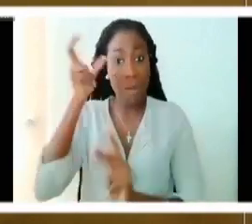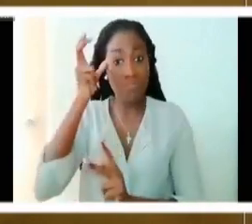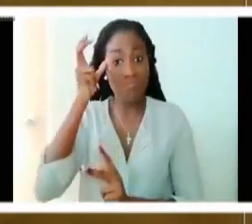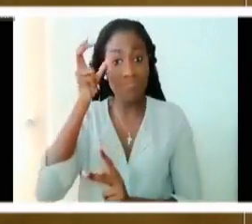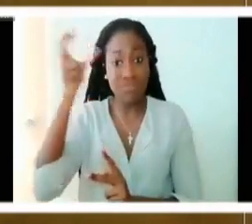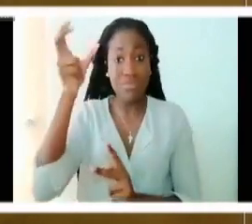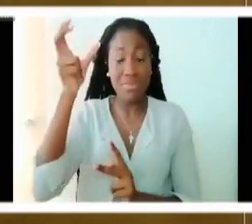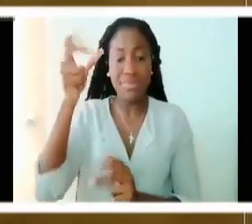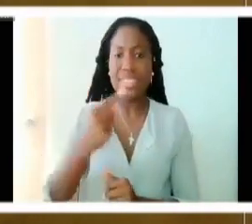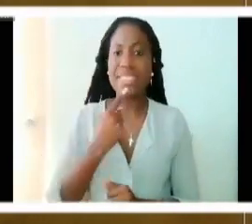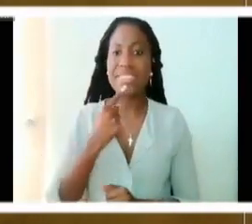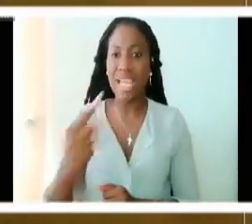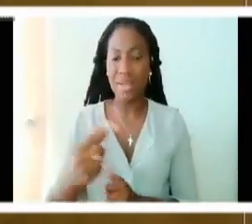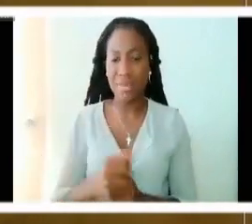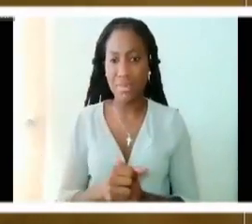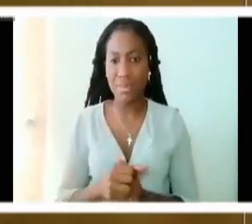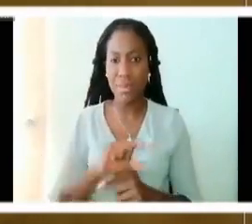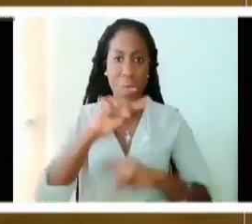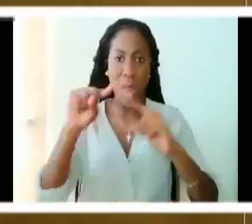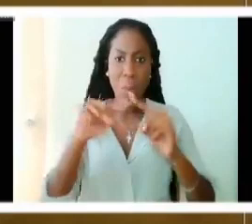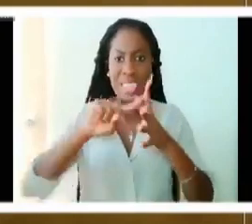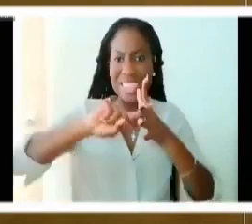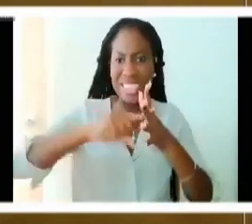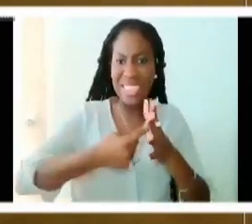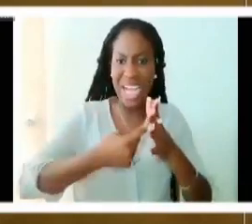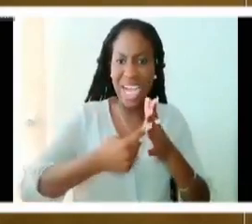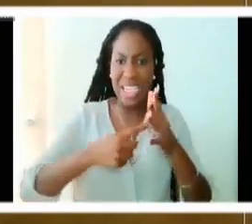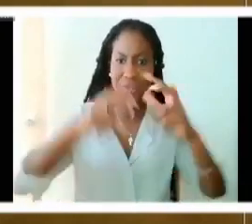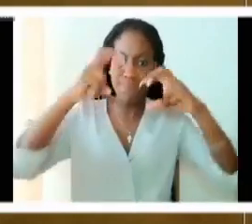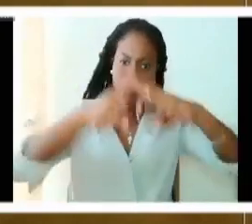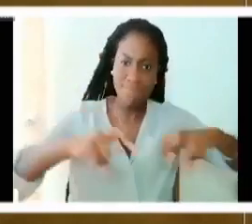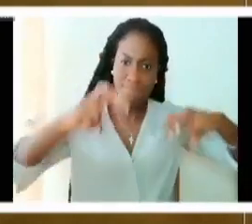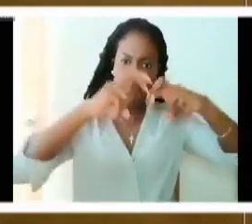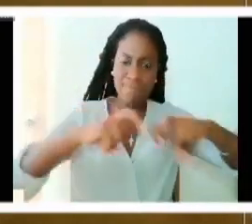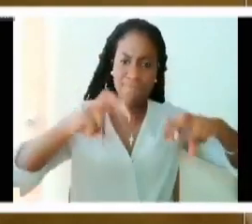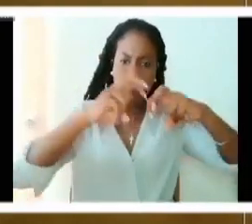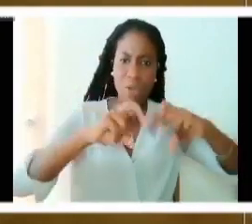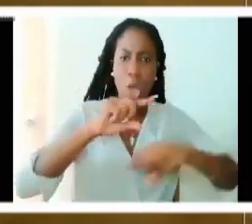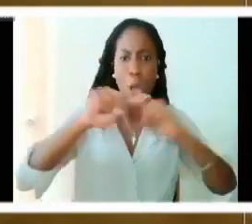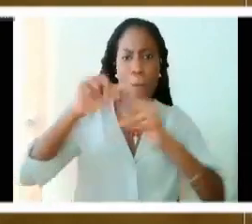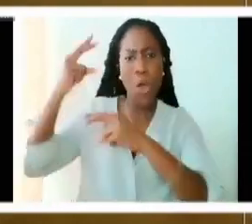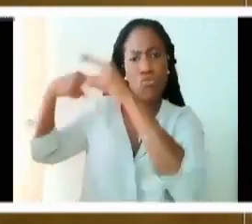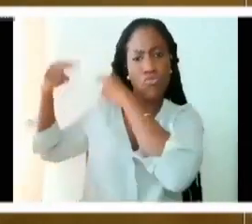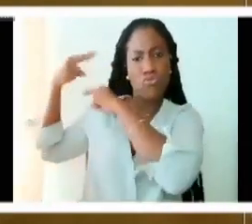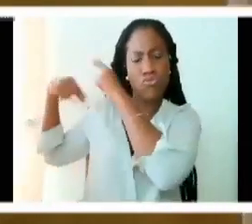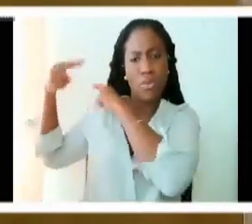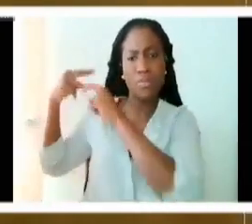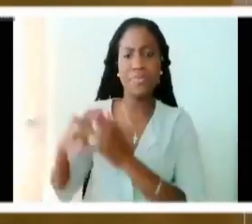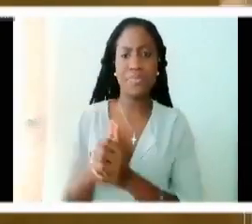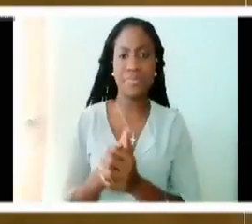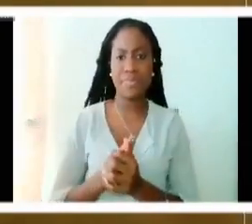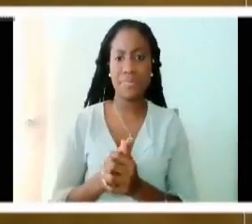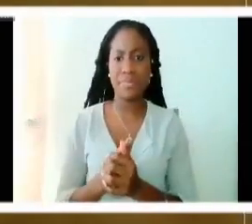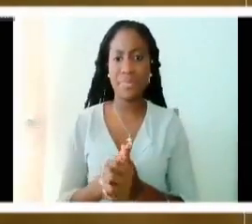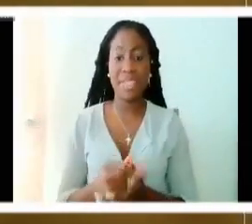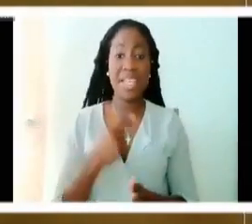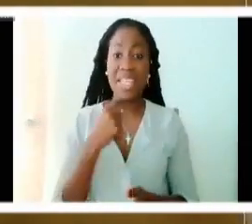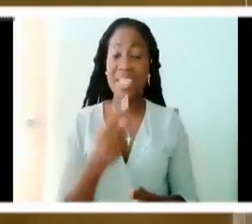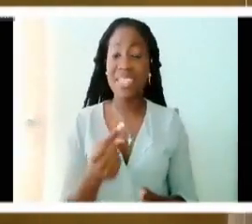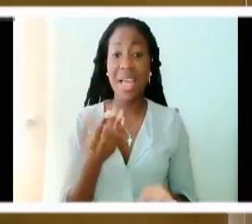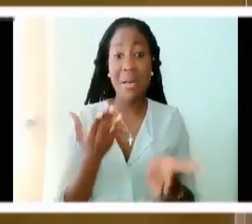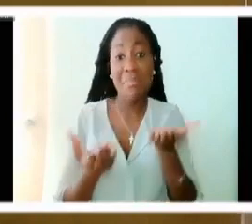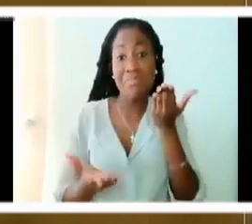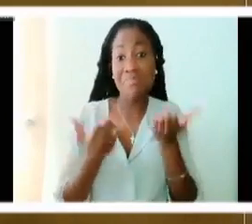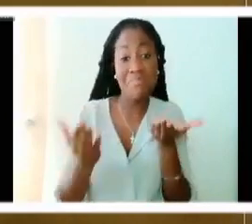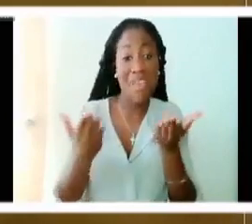was starting his theory of time, he proposed that everything always was. And he walked down that road for